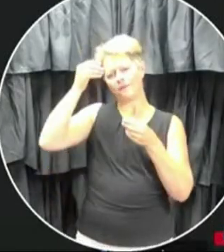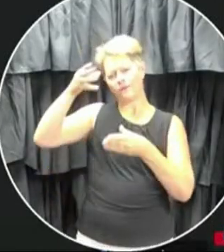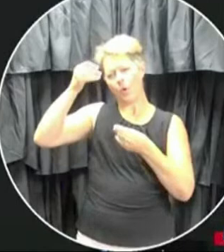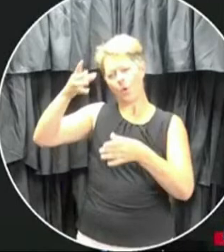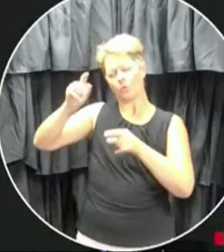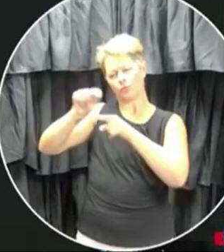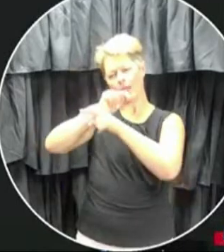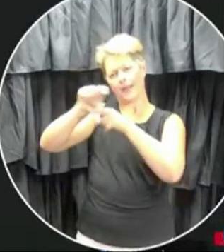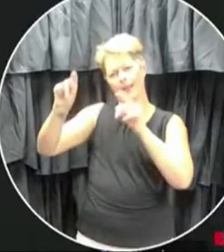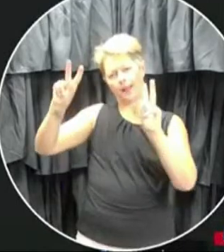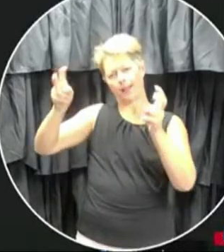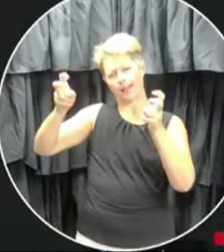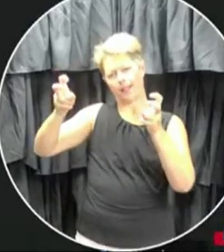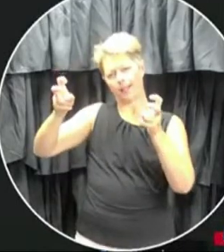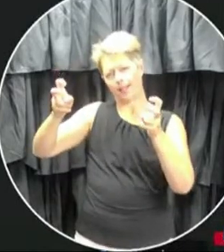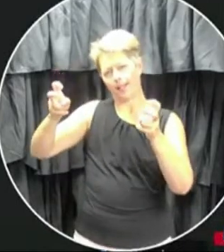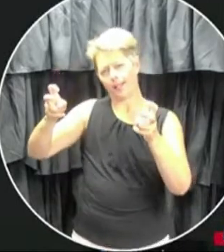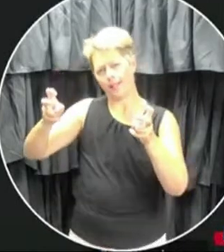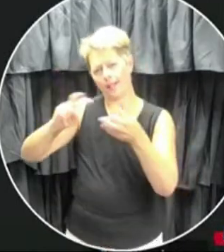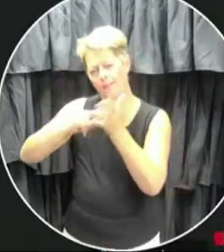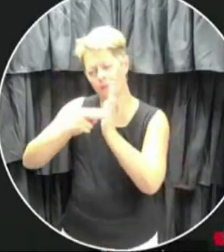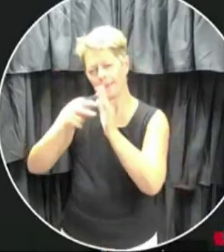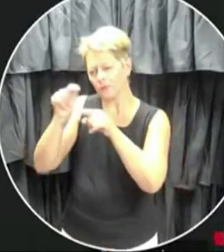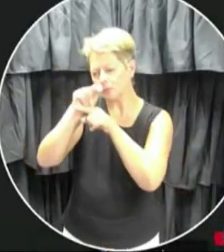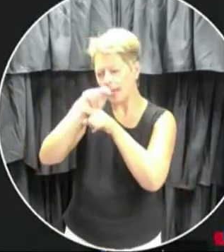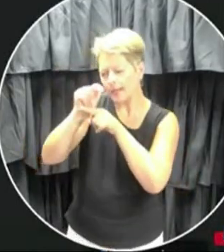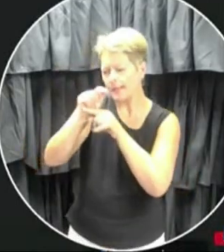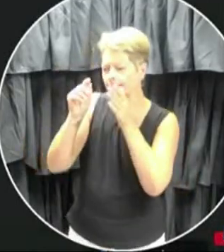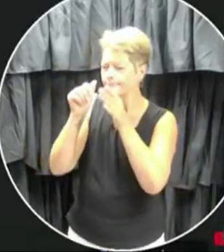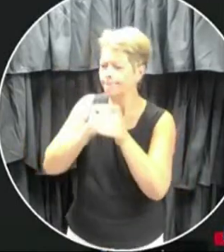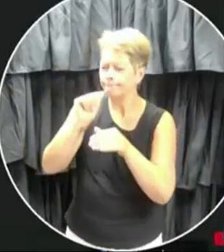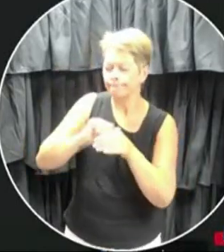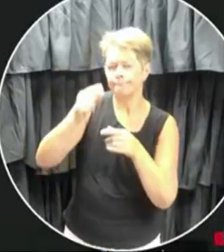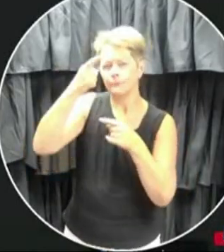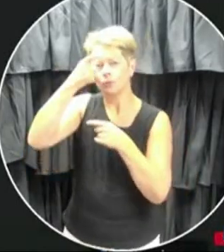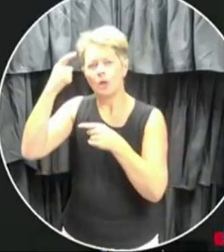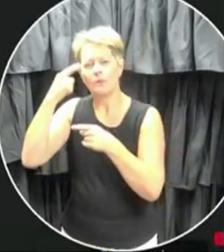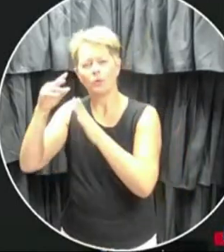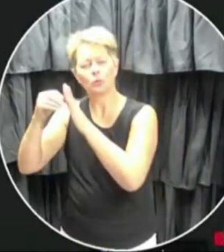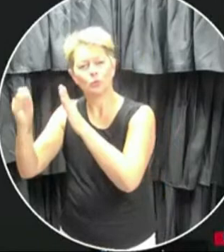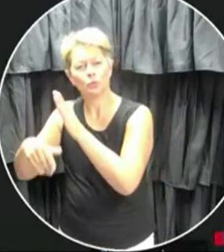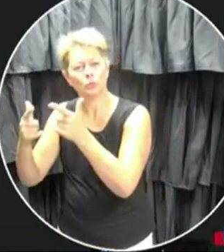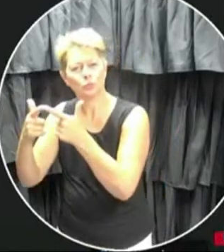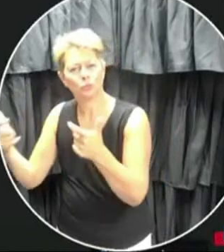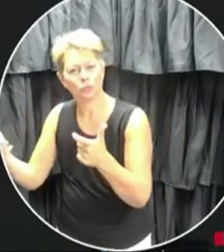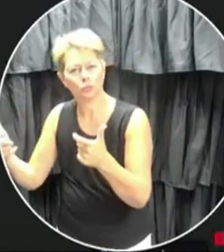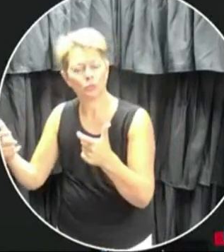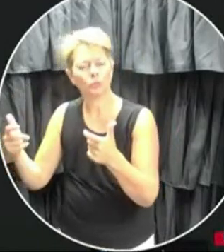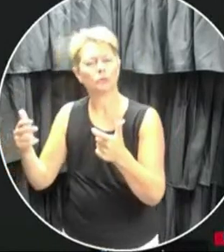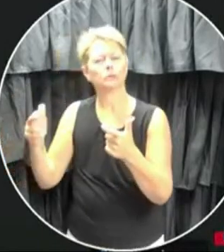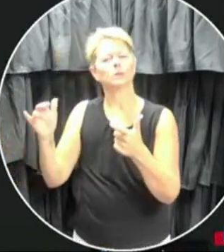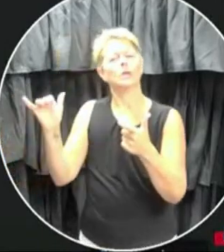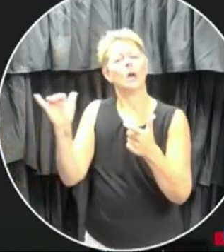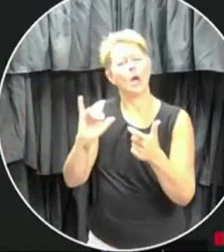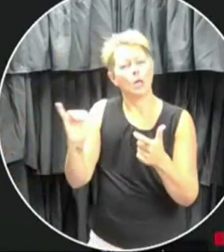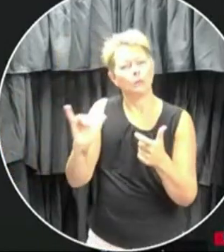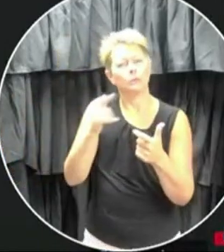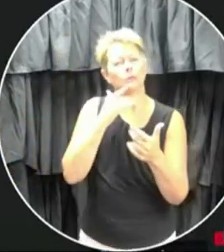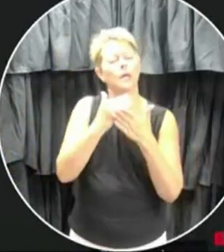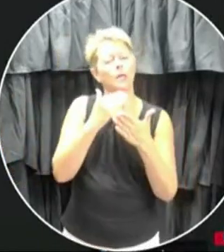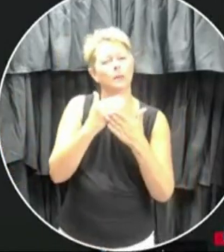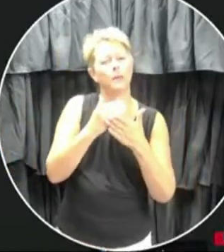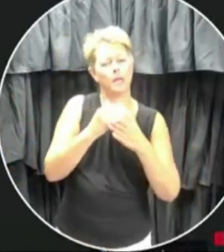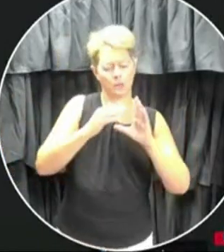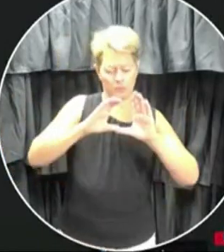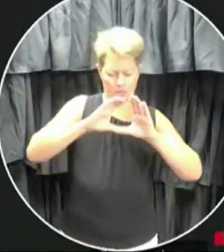through and also further to that kind of the cohort in question of kind of how